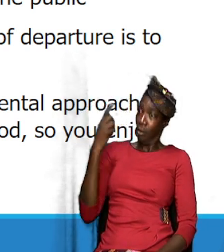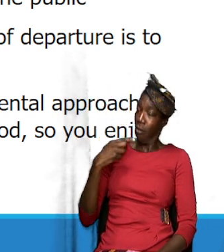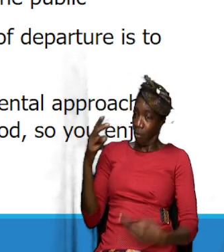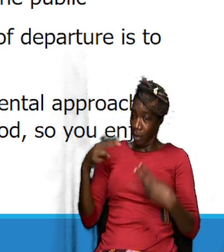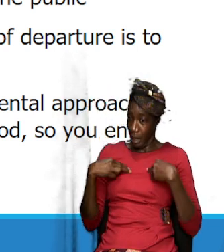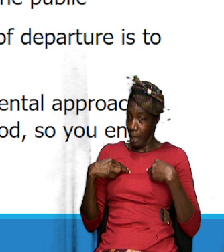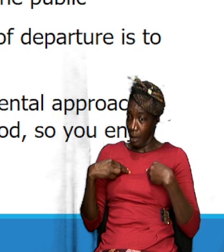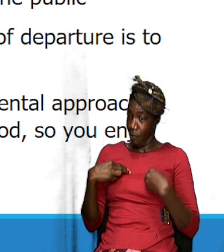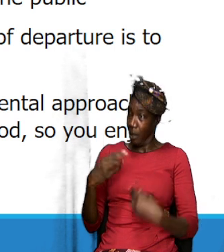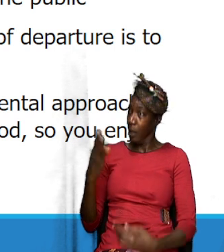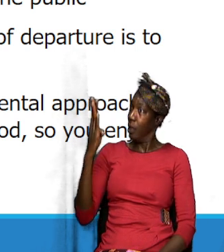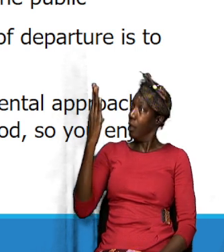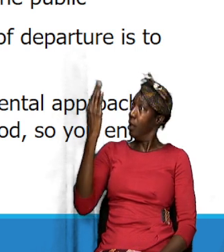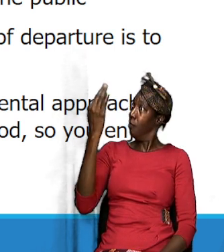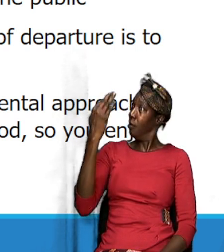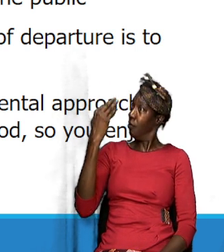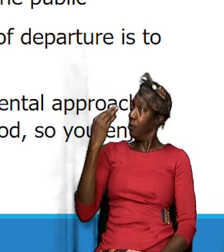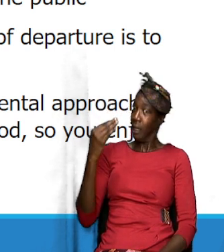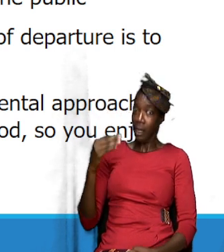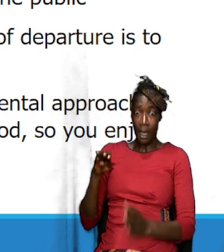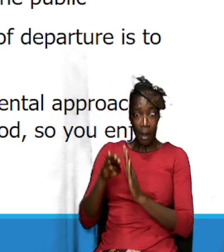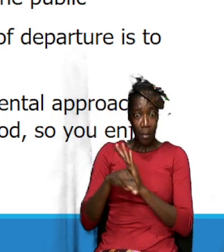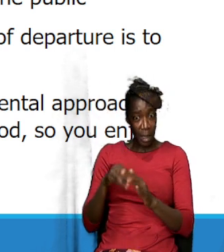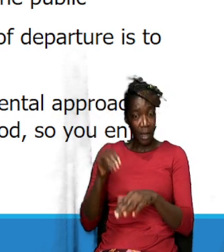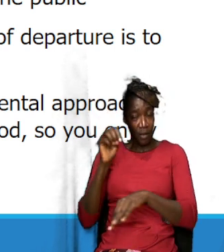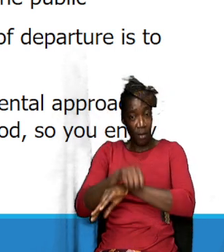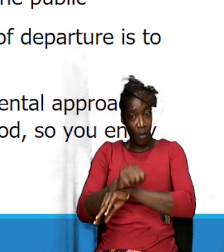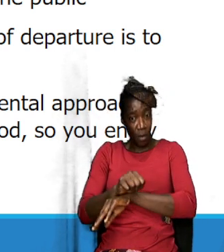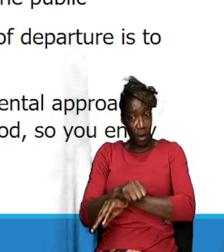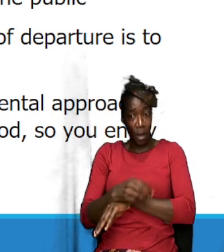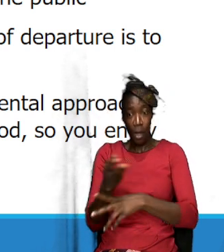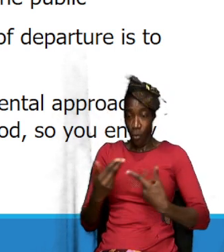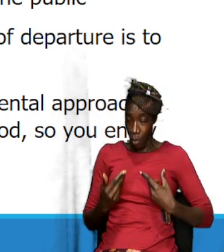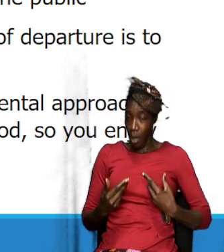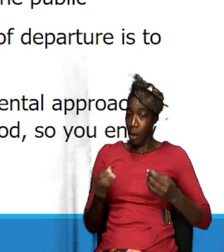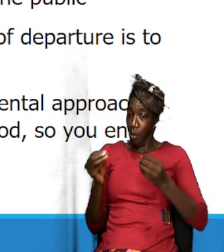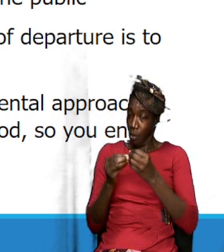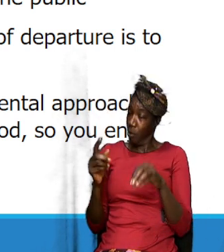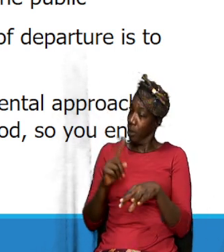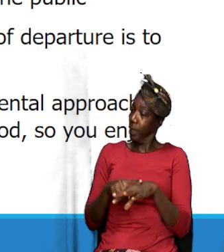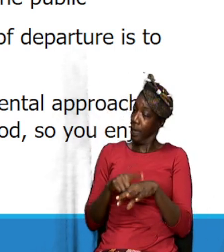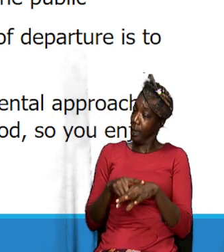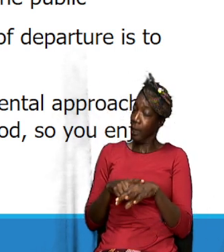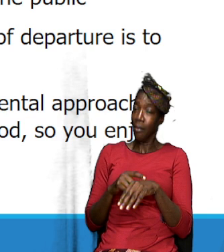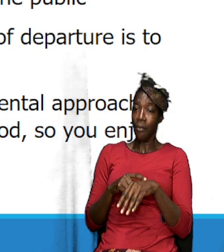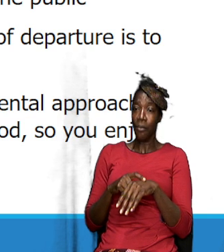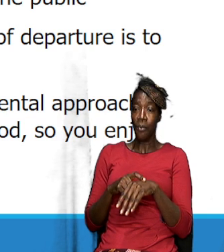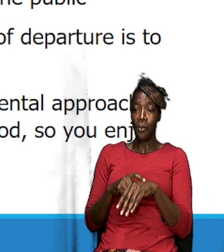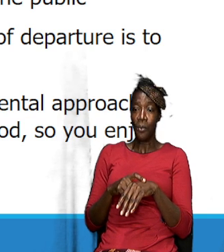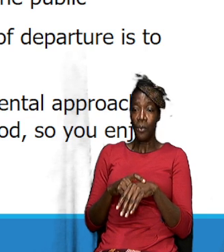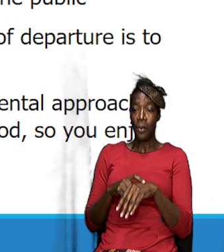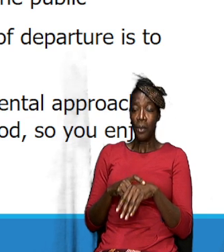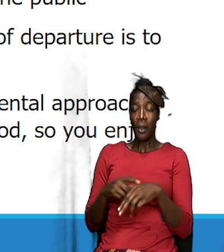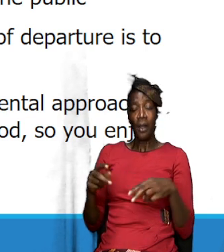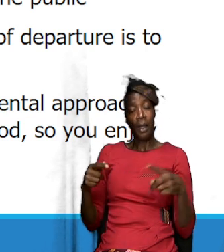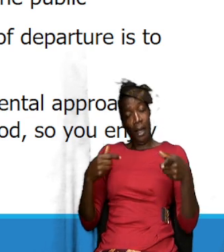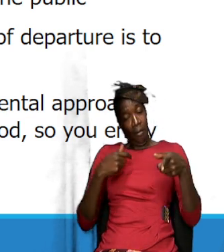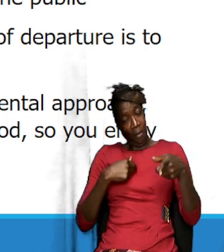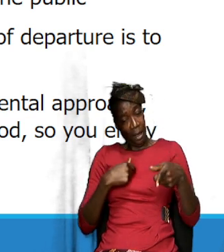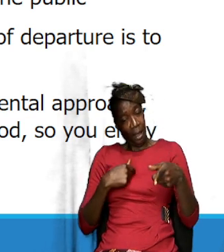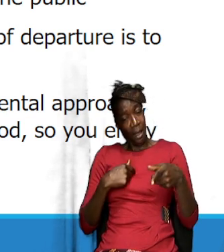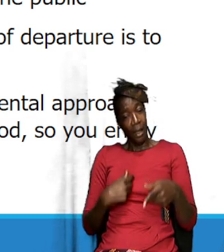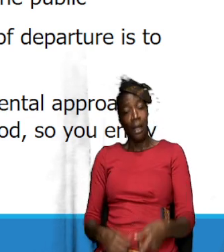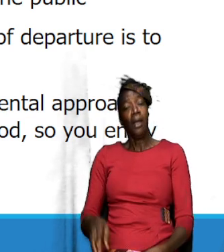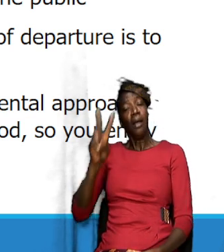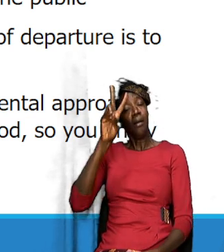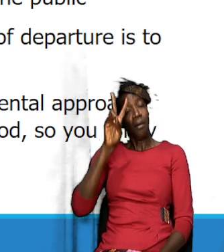15 minutes for work start and I want to spend more time. So I've been on both sides